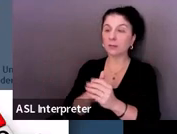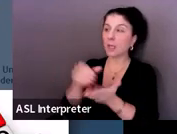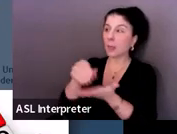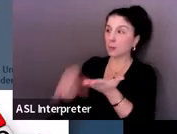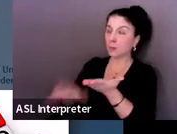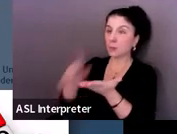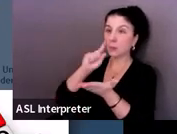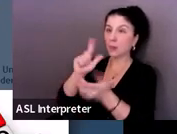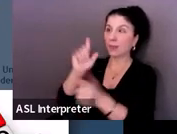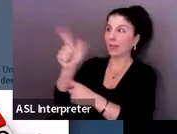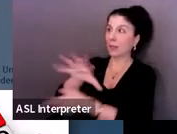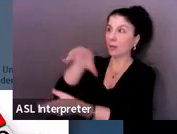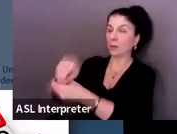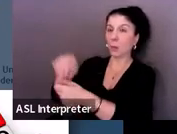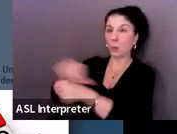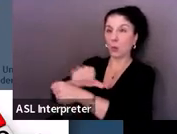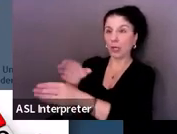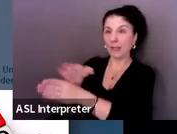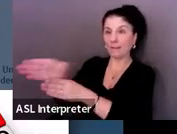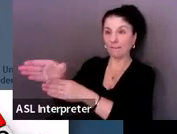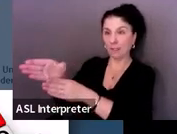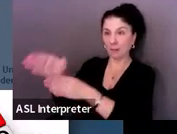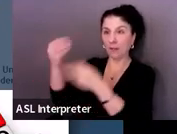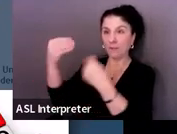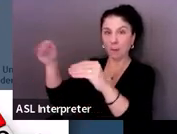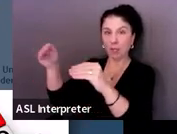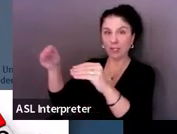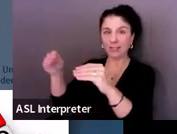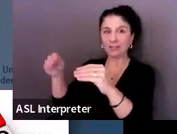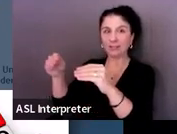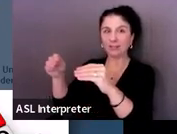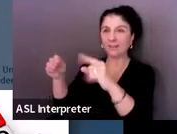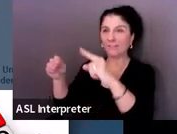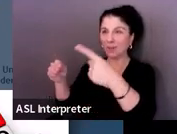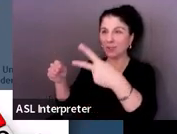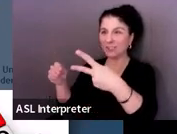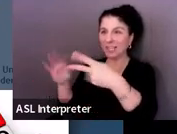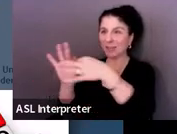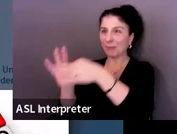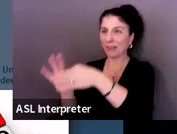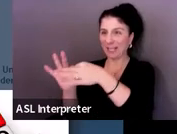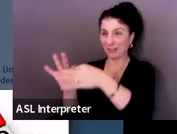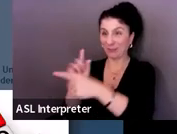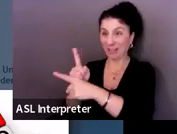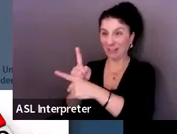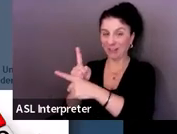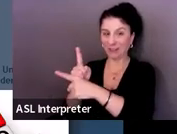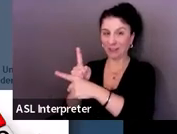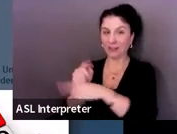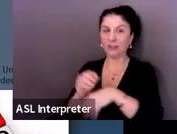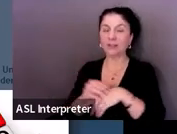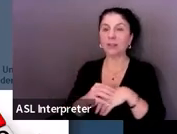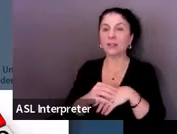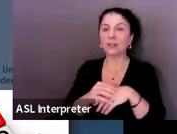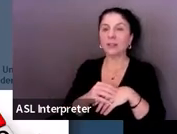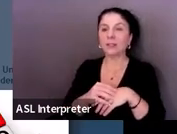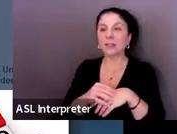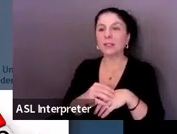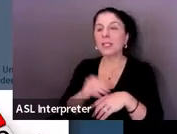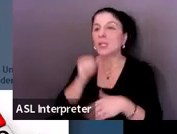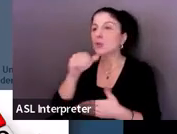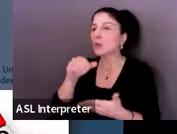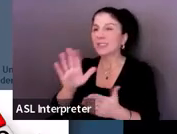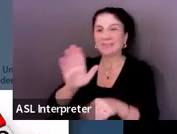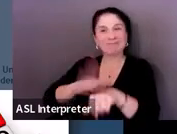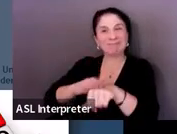marketing. So notice that those are linked together. And we caution not to put a specific university